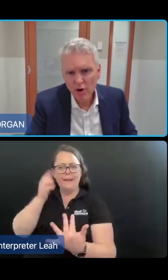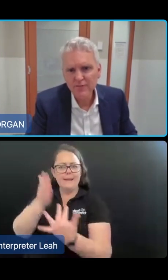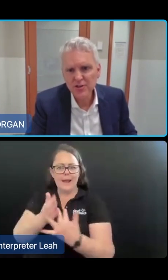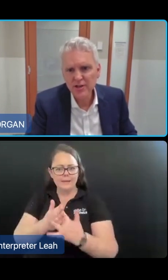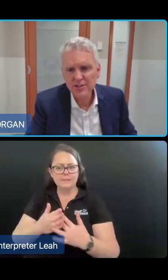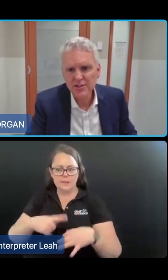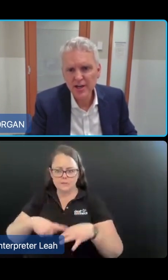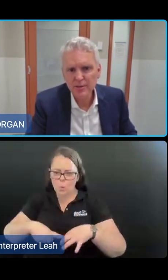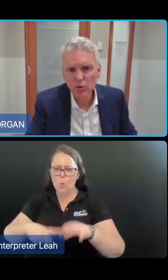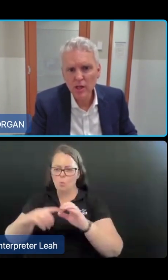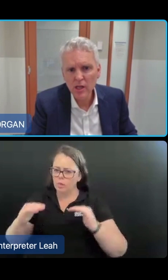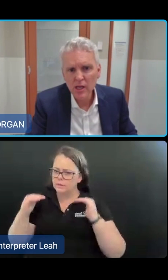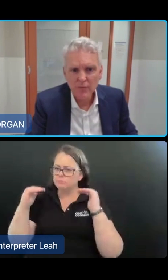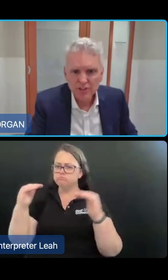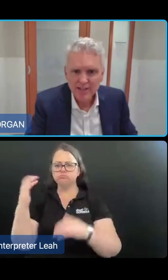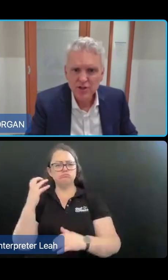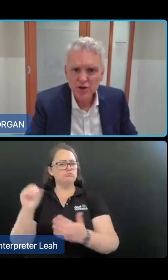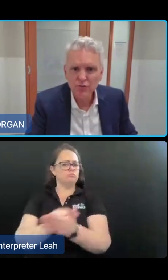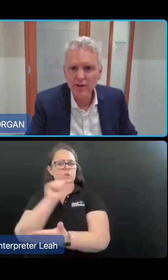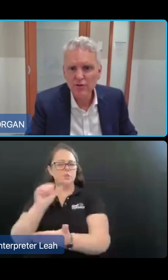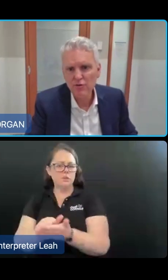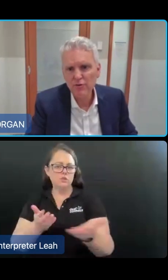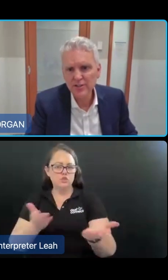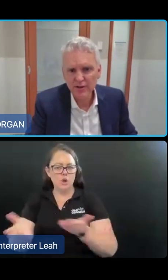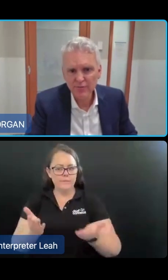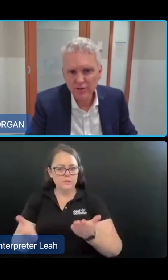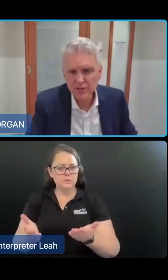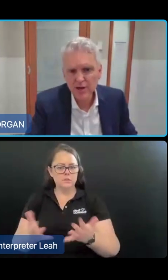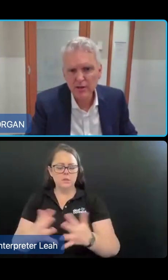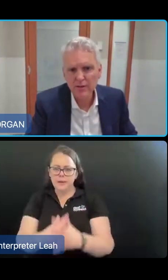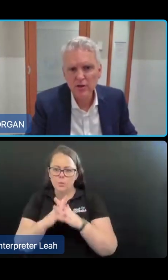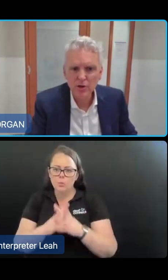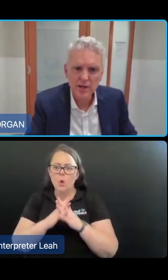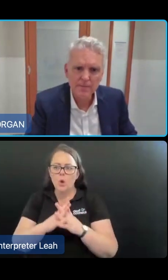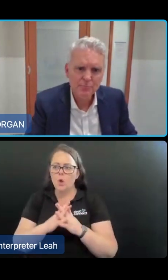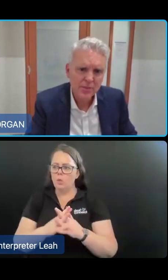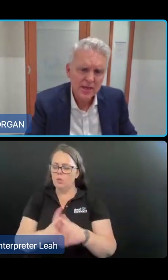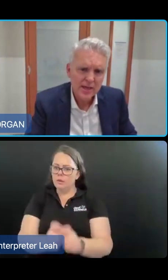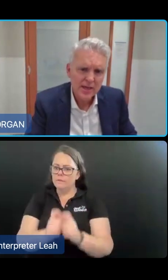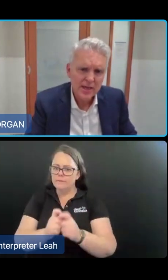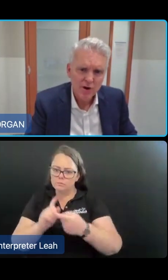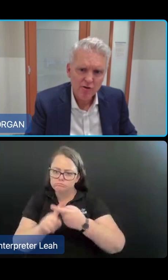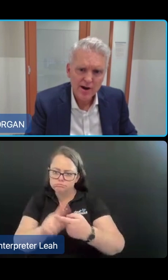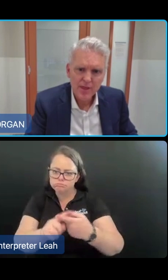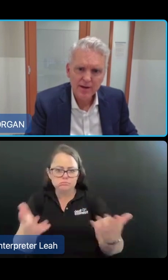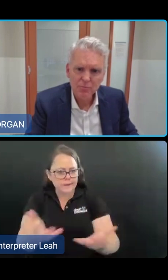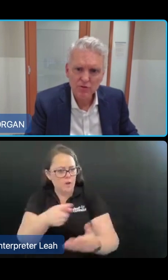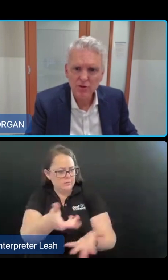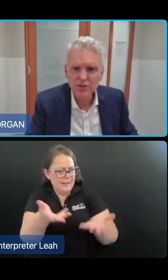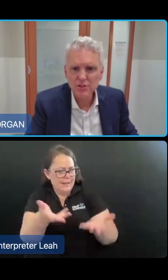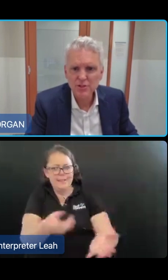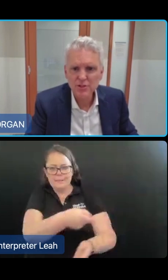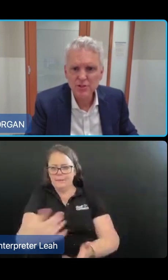program that's efficient and sustainable and which adds social value through things like volunteering in the community and a program that